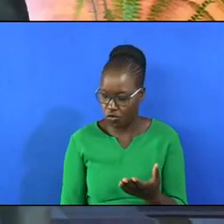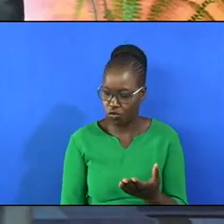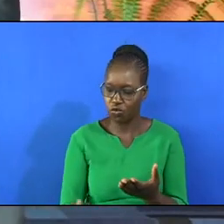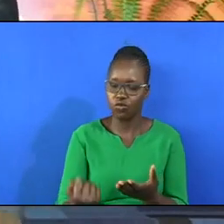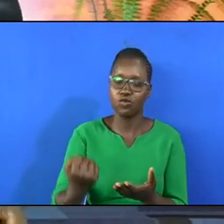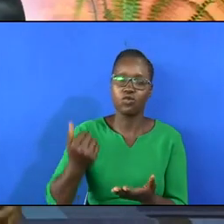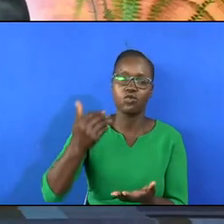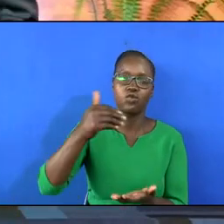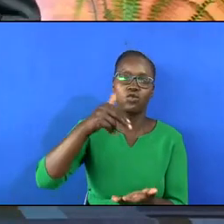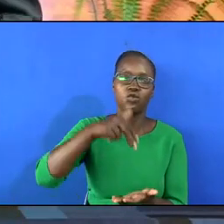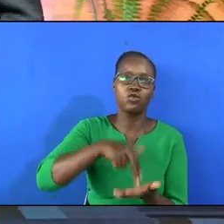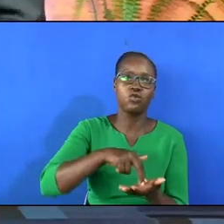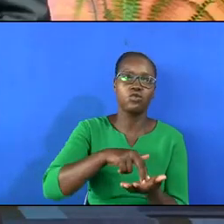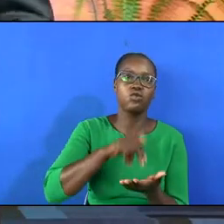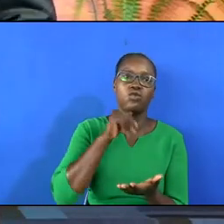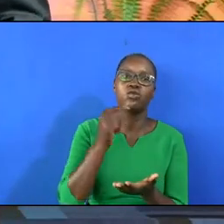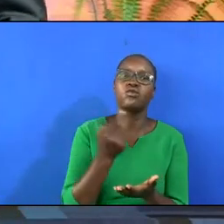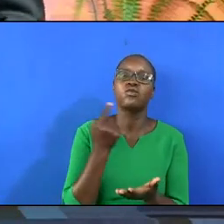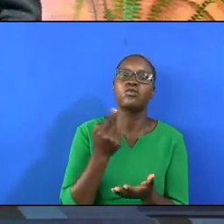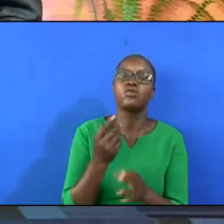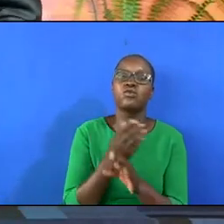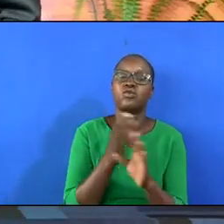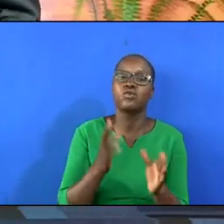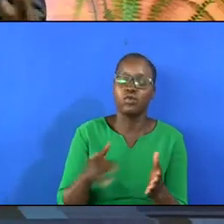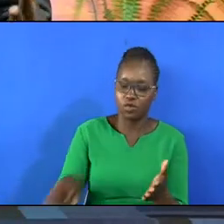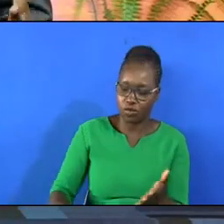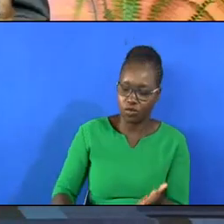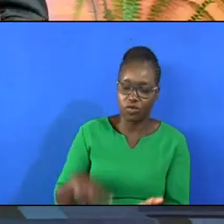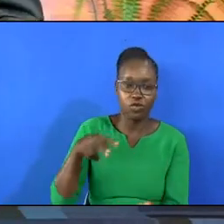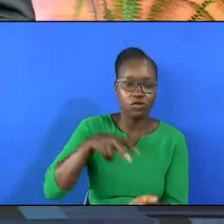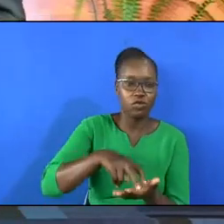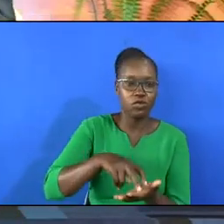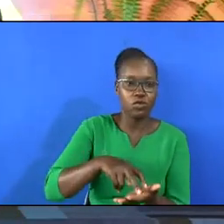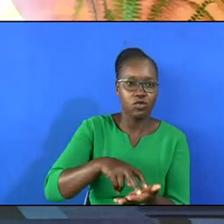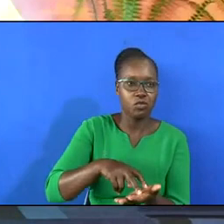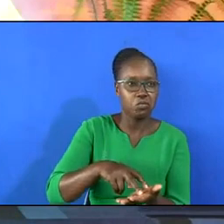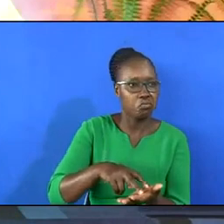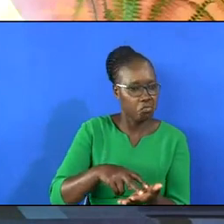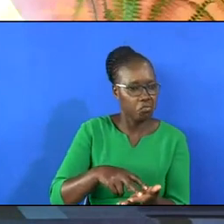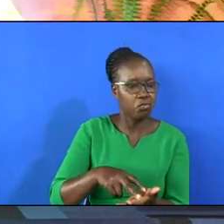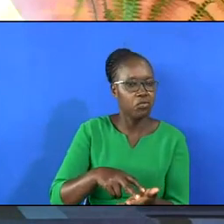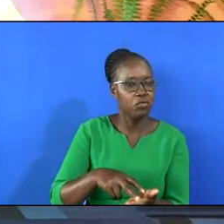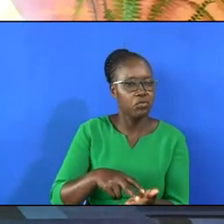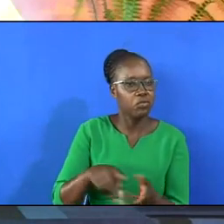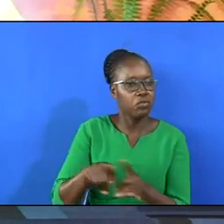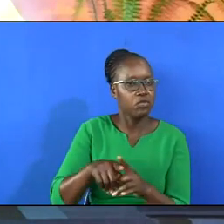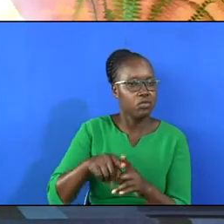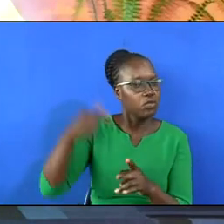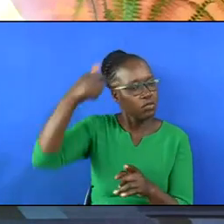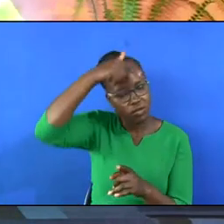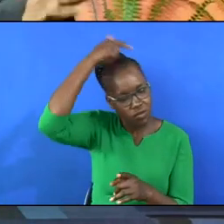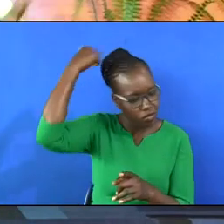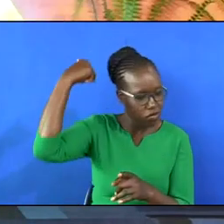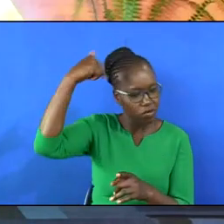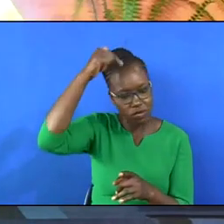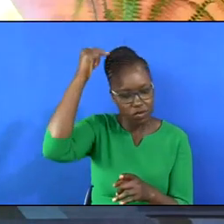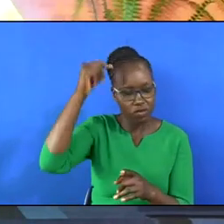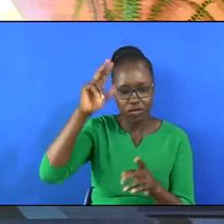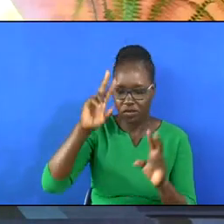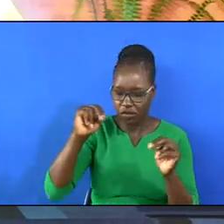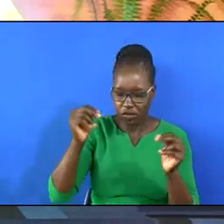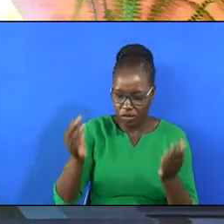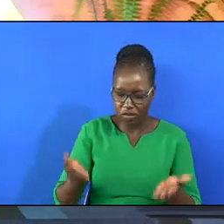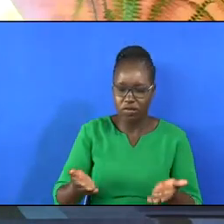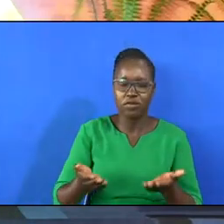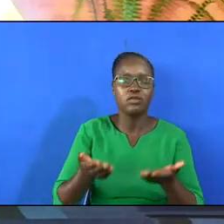not only Christ resurrection was not a resurrection like that of Lazarus. It was an exaltation.